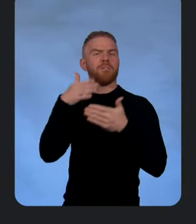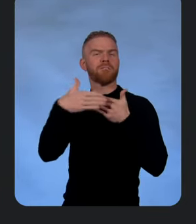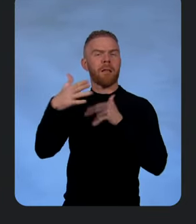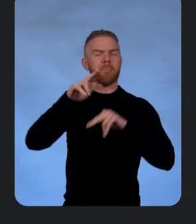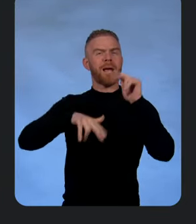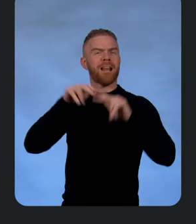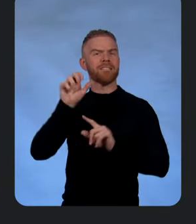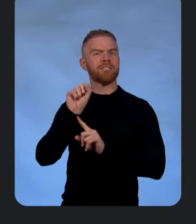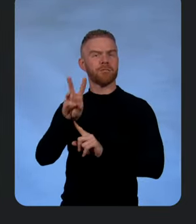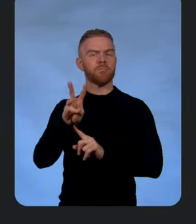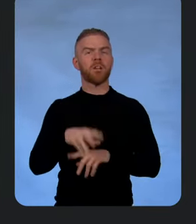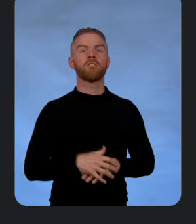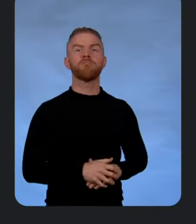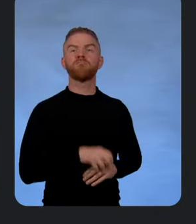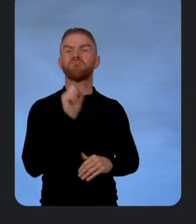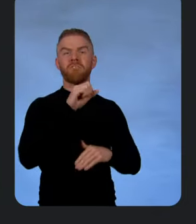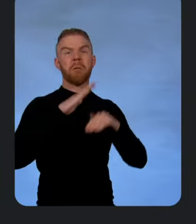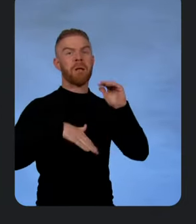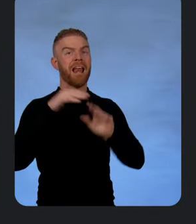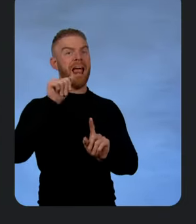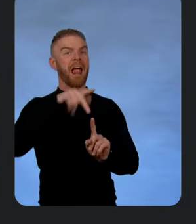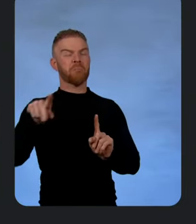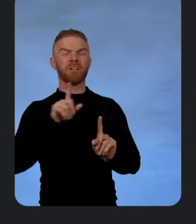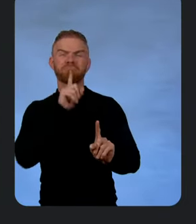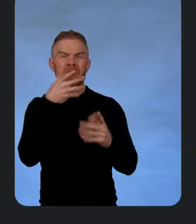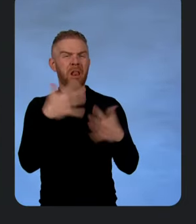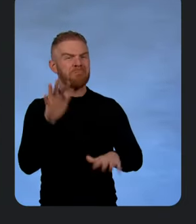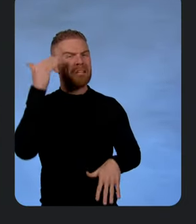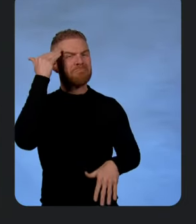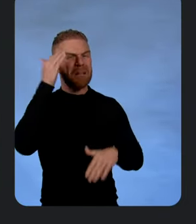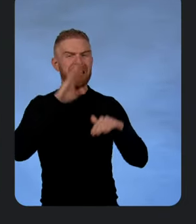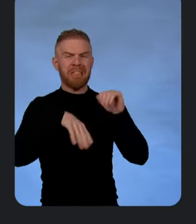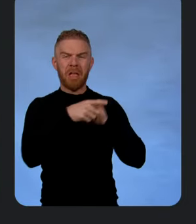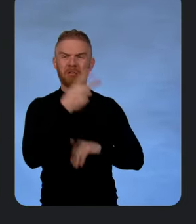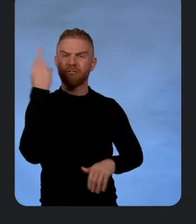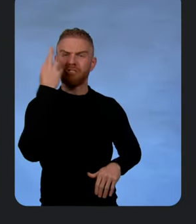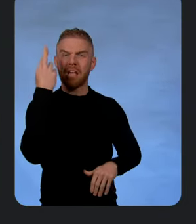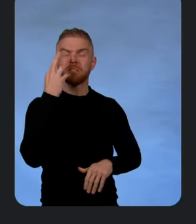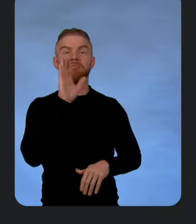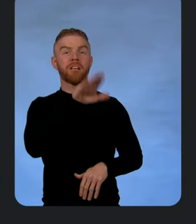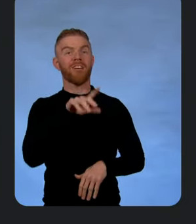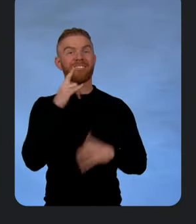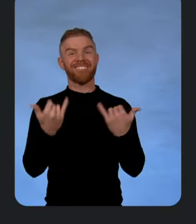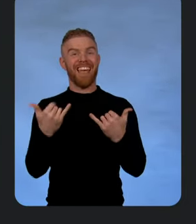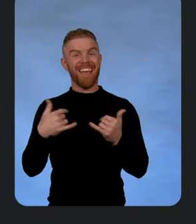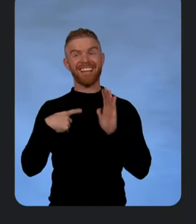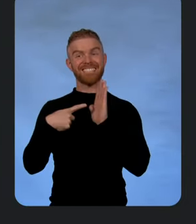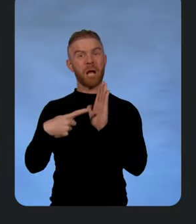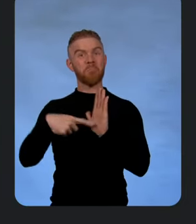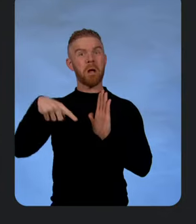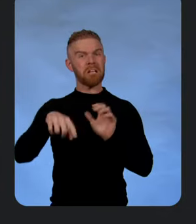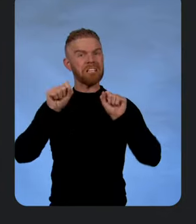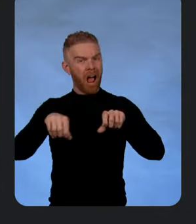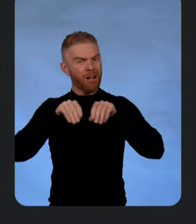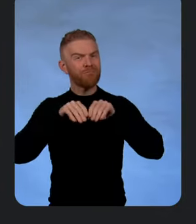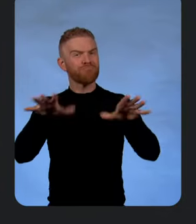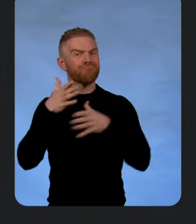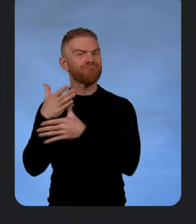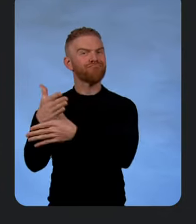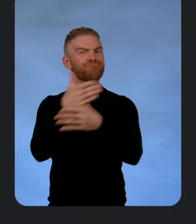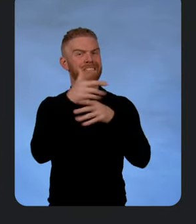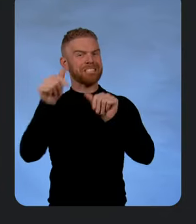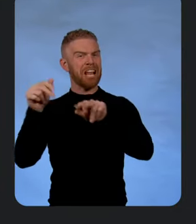these types of apps will be more familiar than you might think. By the way, you all can deploy the demo that we just shared if you want to check it out.